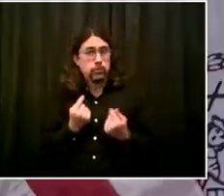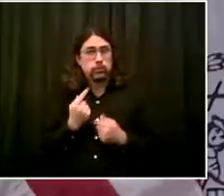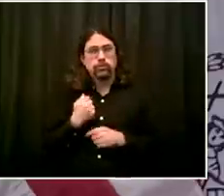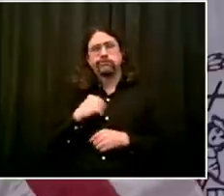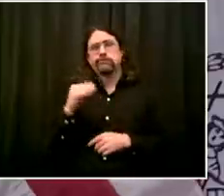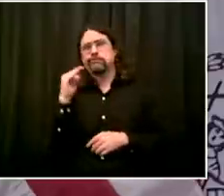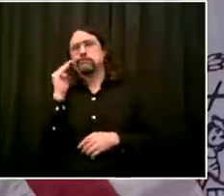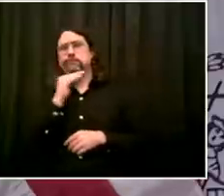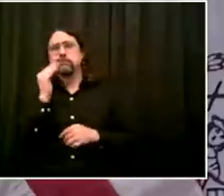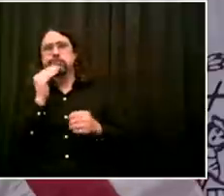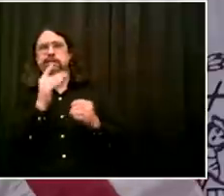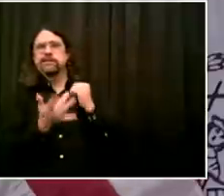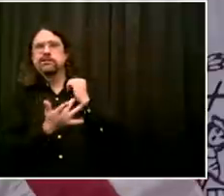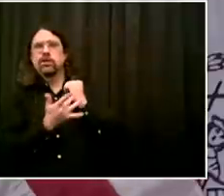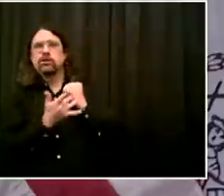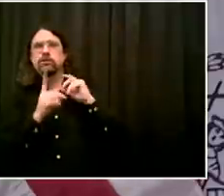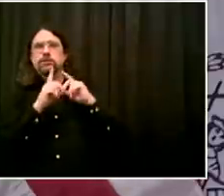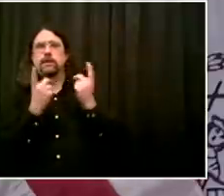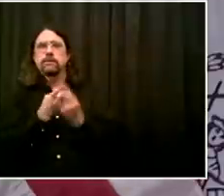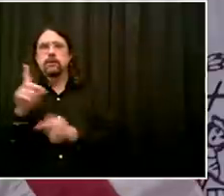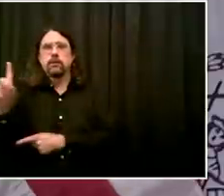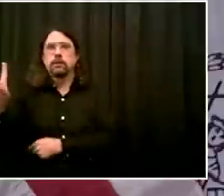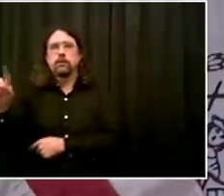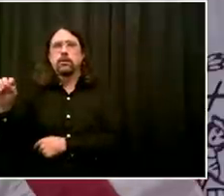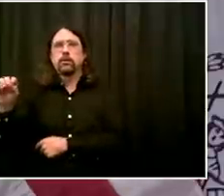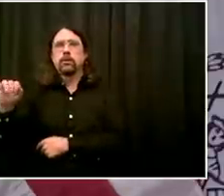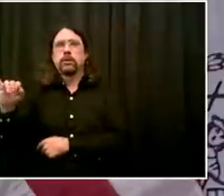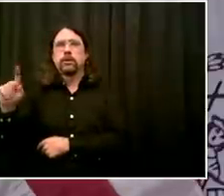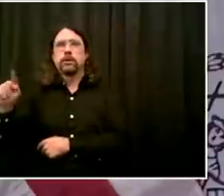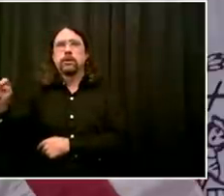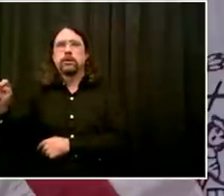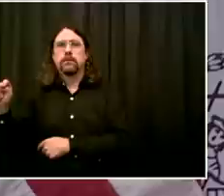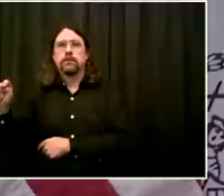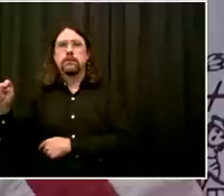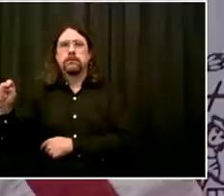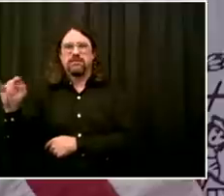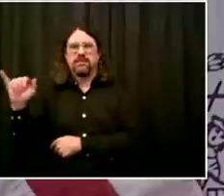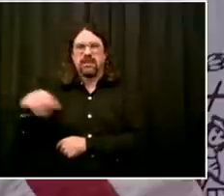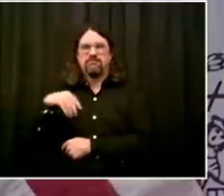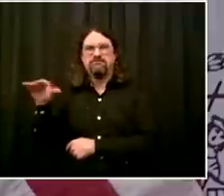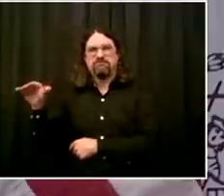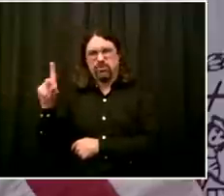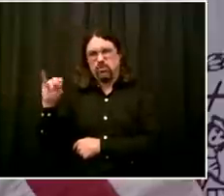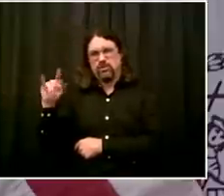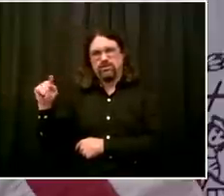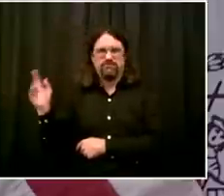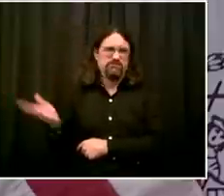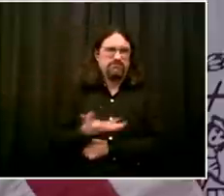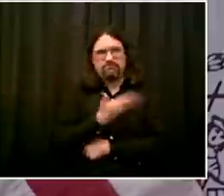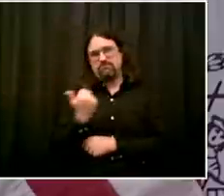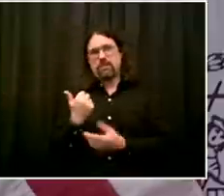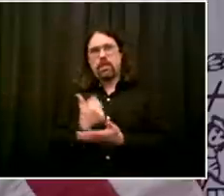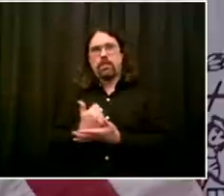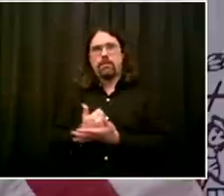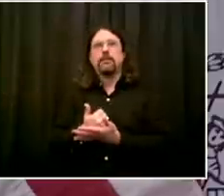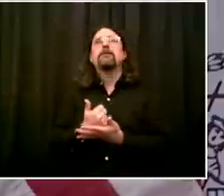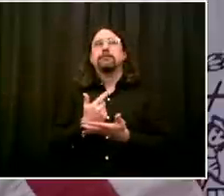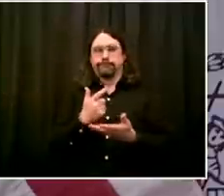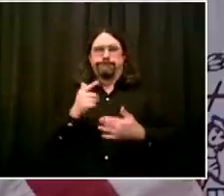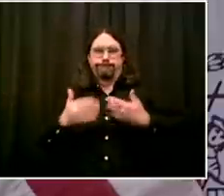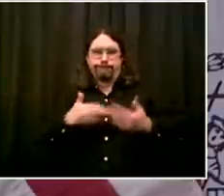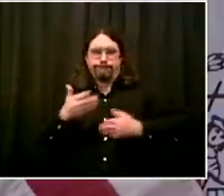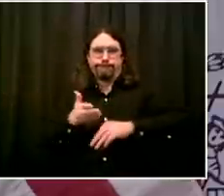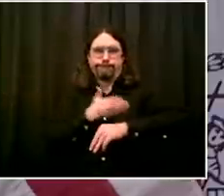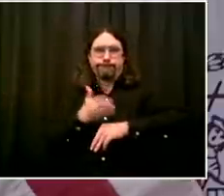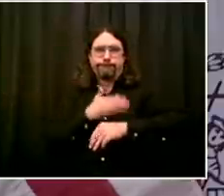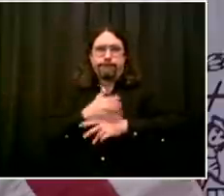about it. Uh, because we're doing our own quality control, but when our colleagues in the media or anyone else does the quality control, we want to know about it. But we're constantly